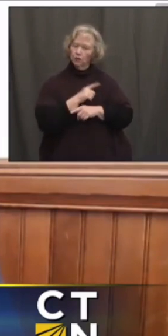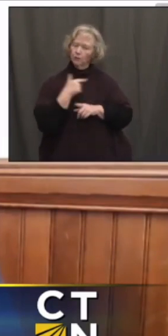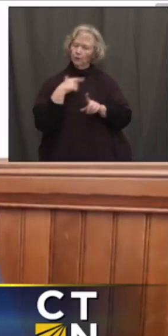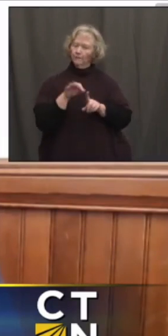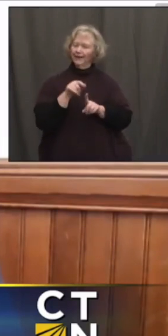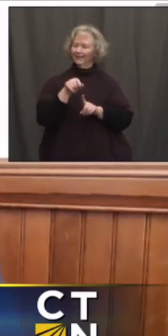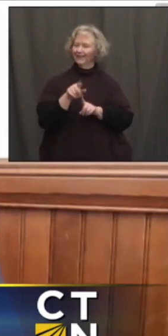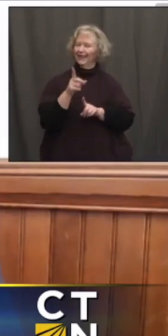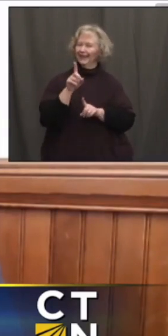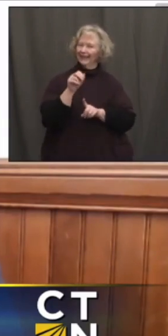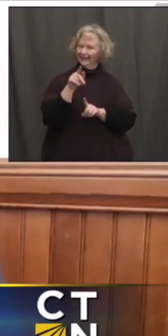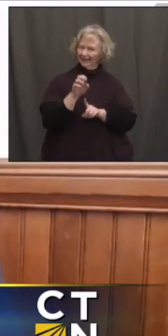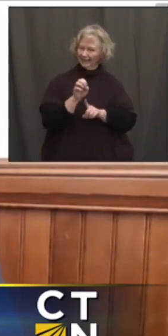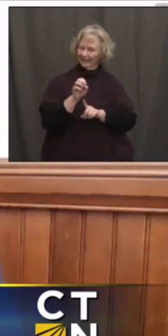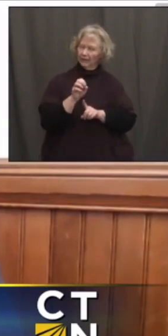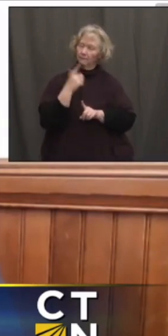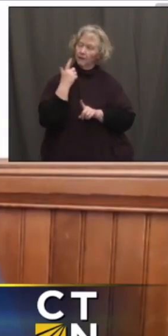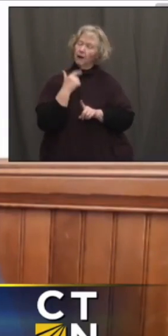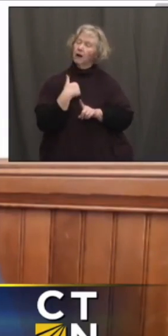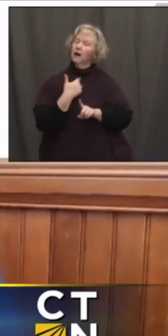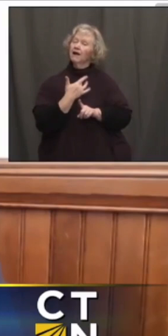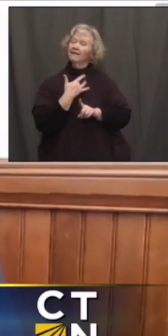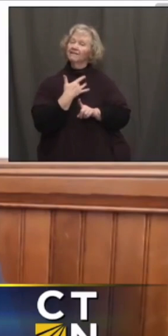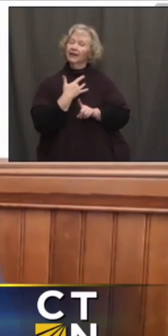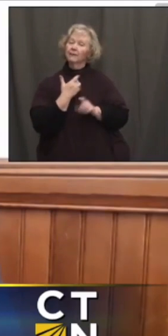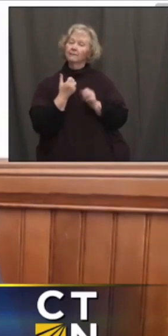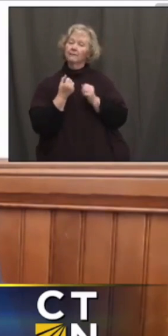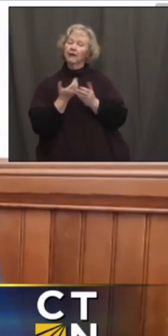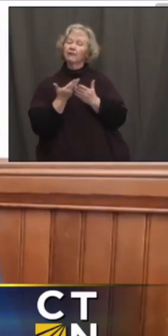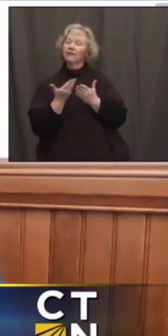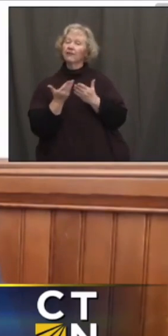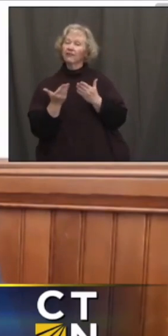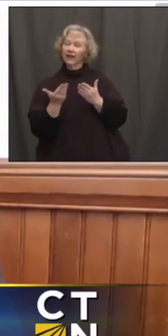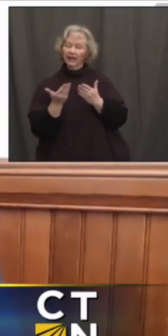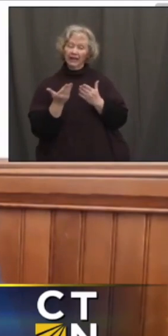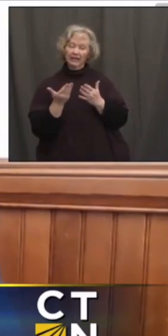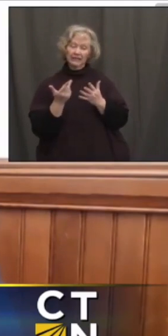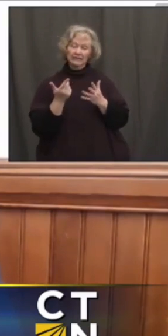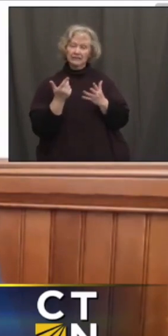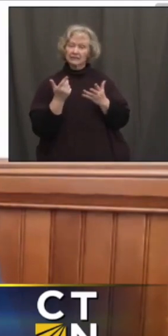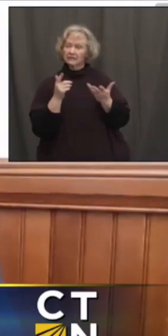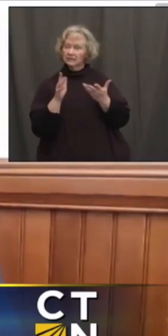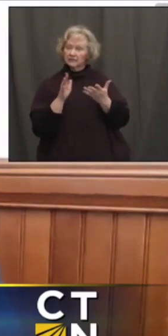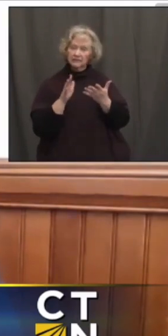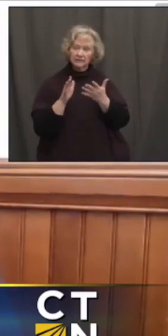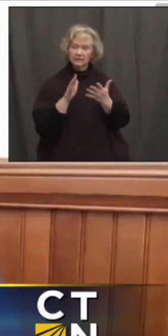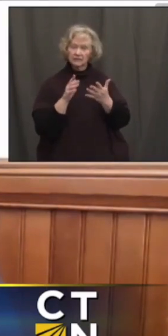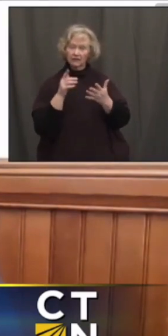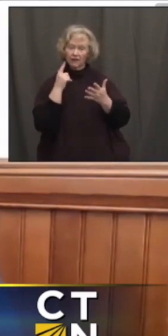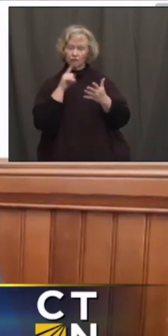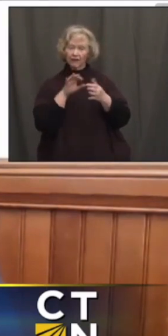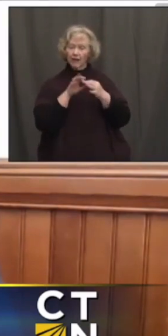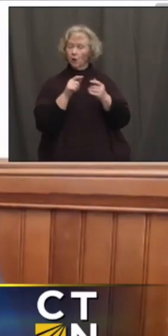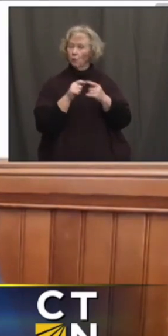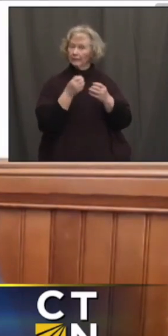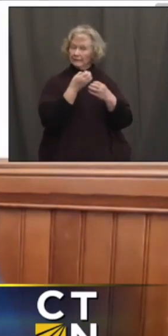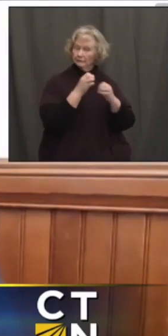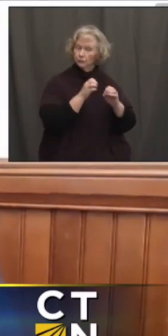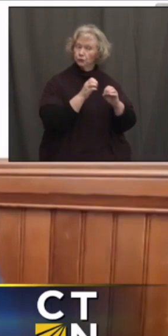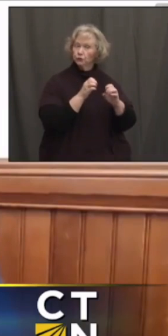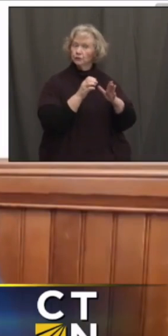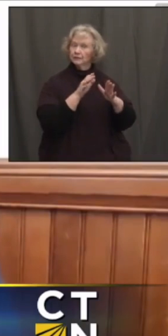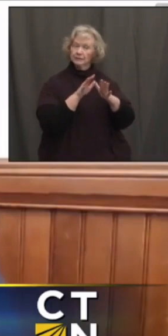it was our belief that a lot of elements that will have us under the emergency preparedness and civil preparedness guidance